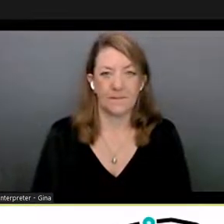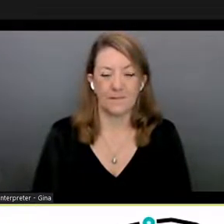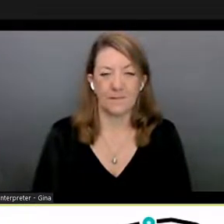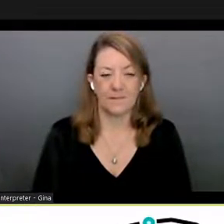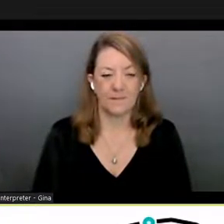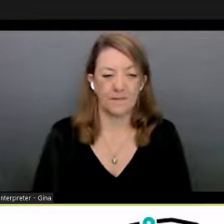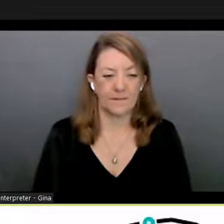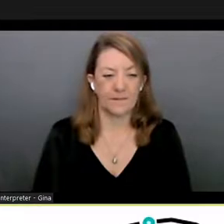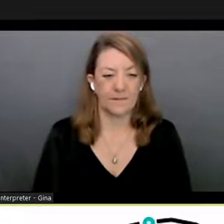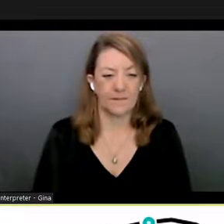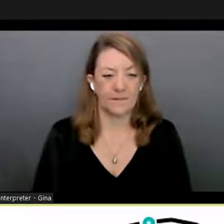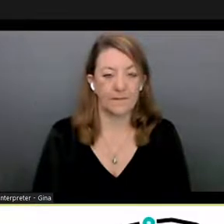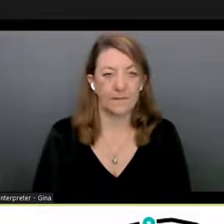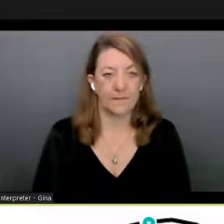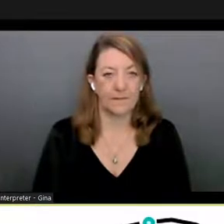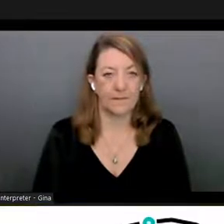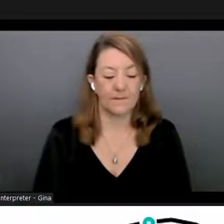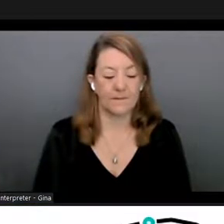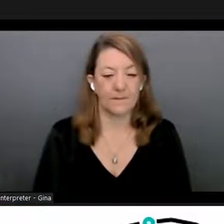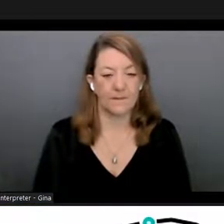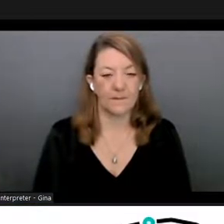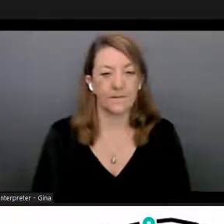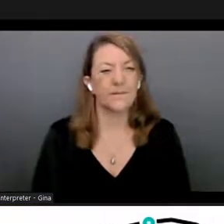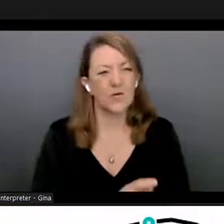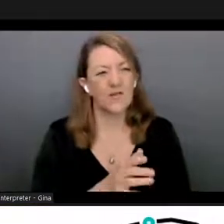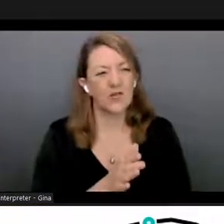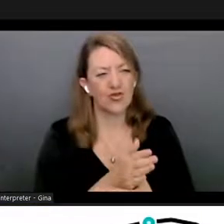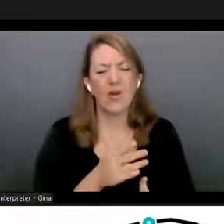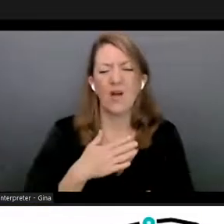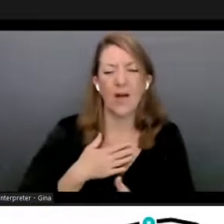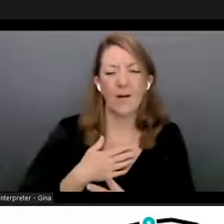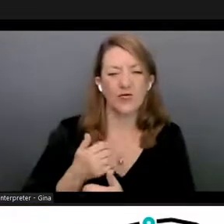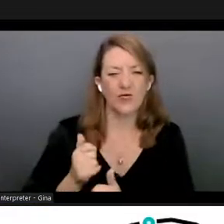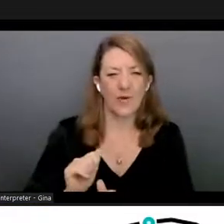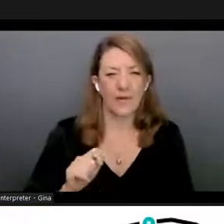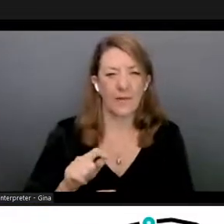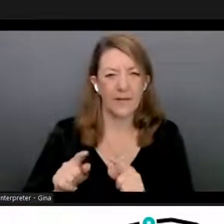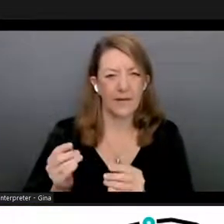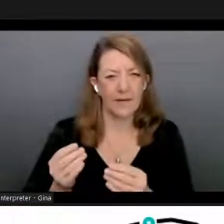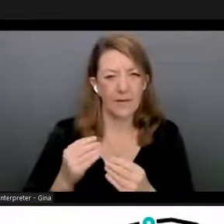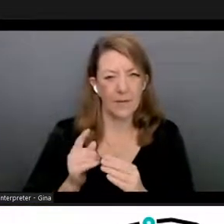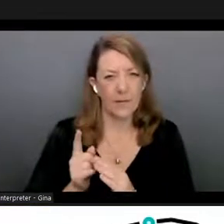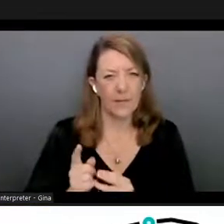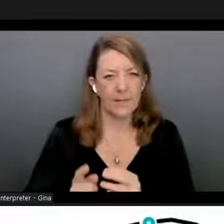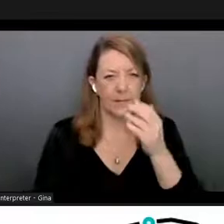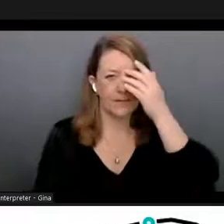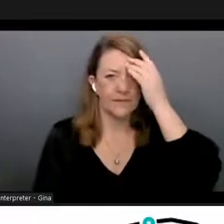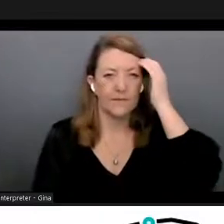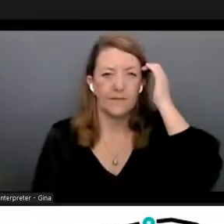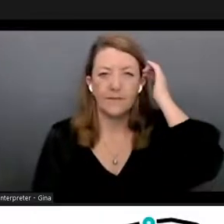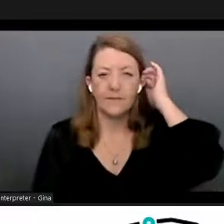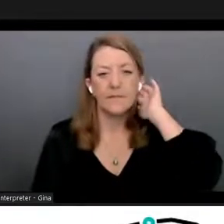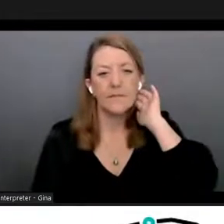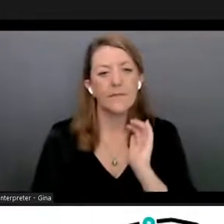Can you share your, yeah, I'm trying, but I think it might.